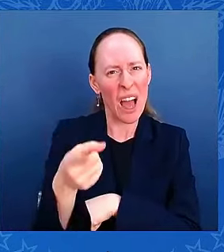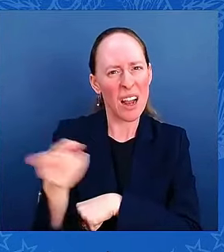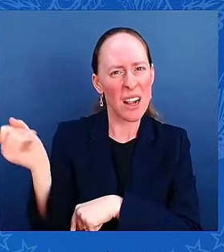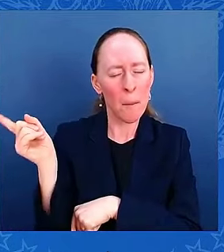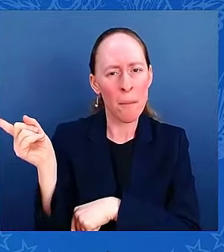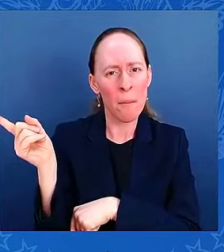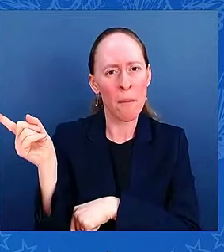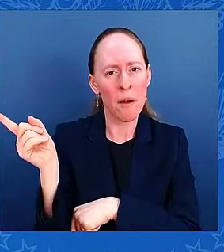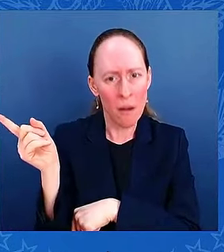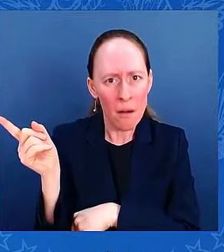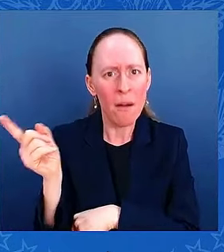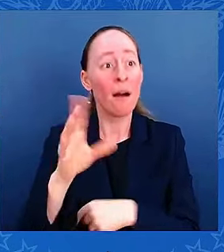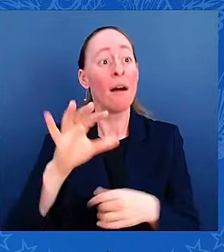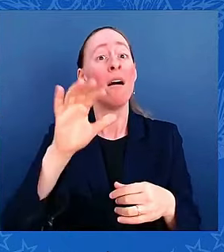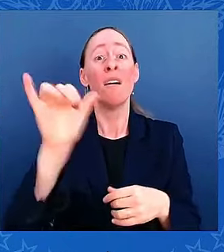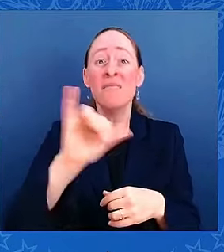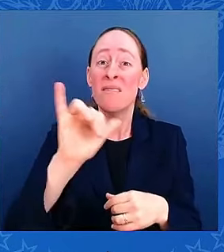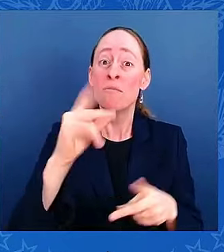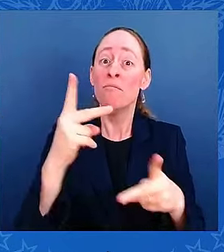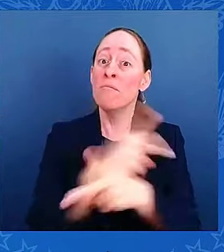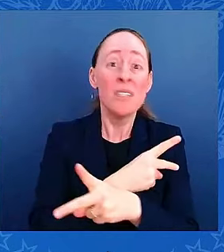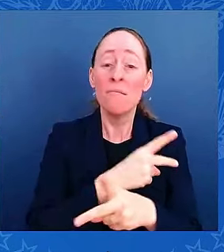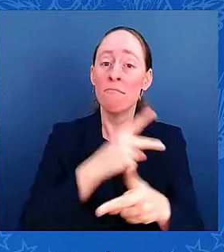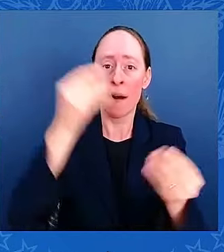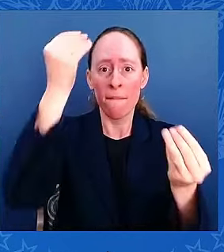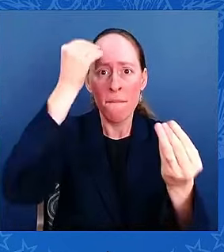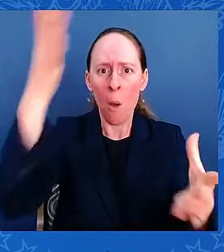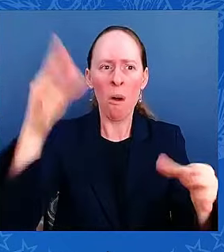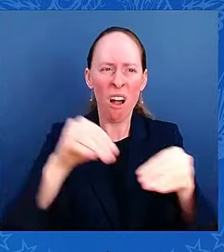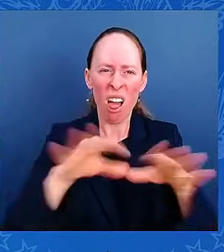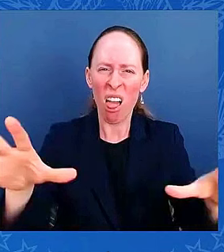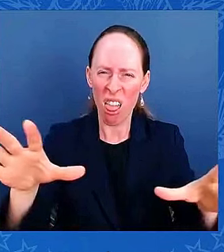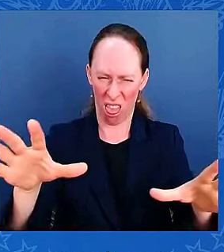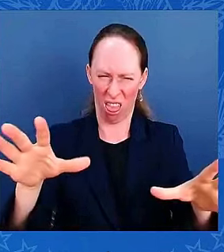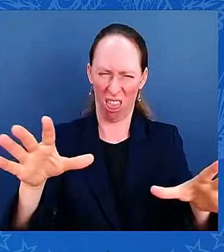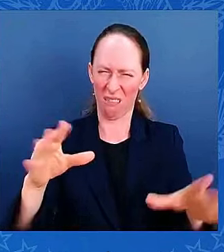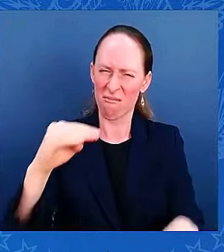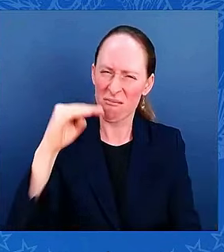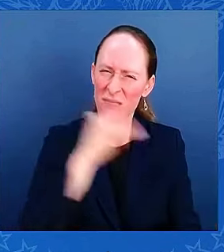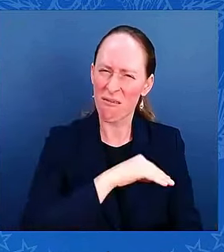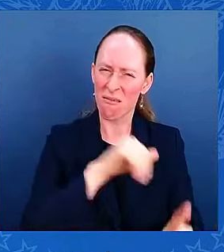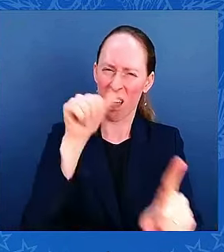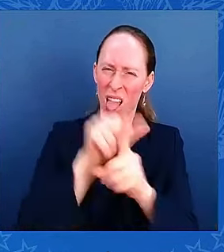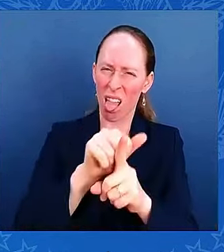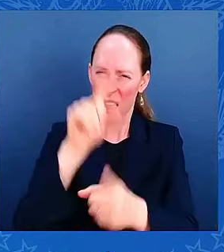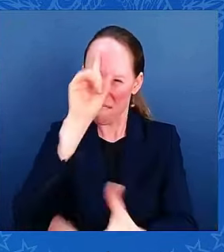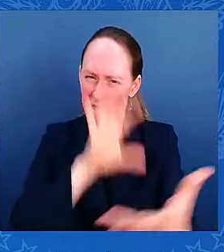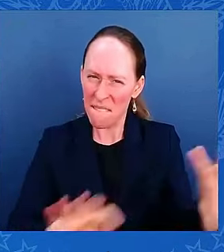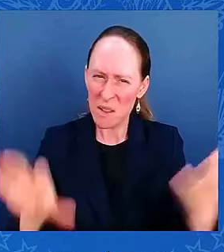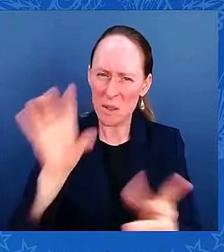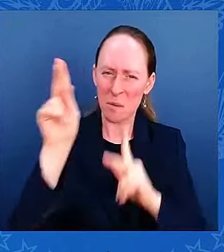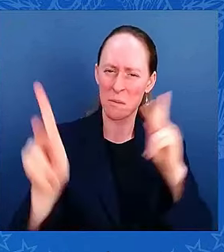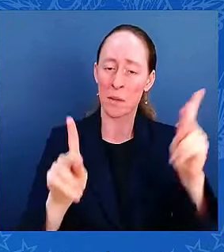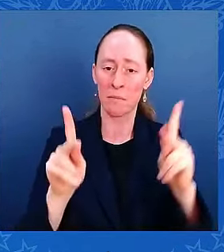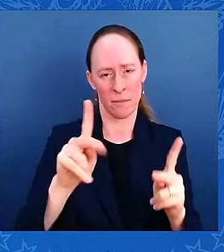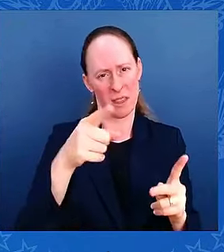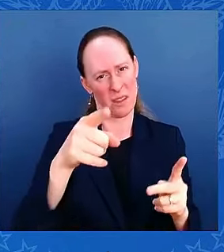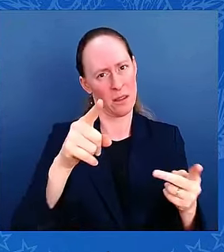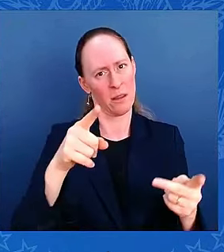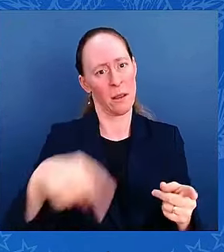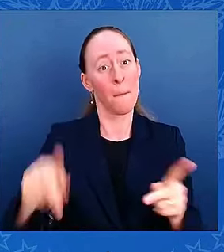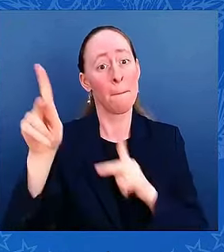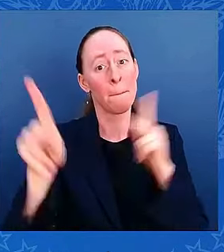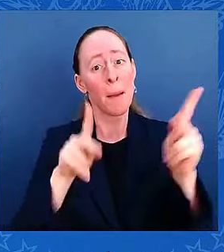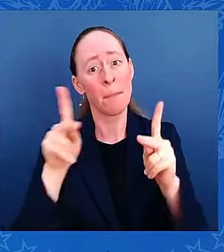continue to flow. Those who engage in such lies are undermining confidence in the rescue and recovery work that's